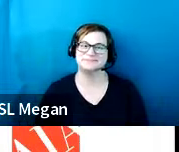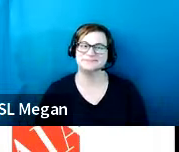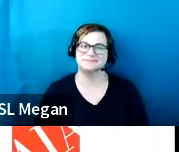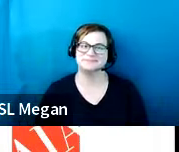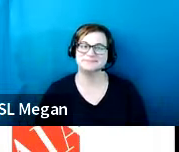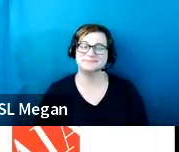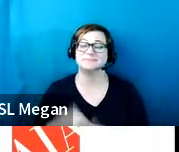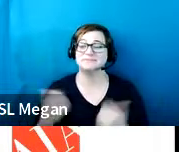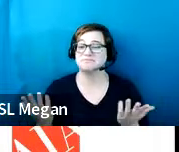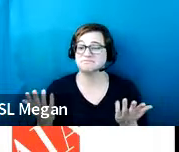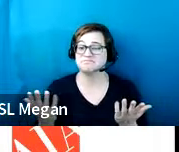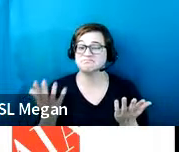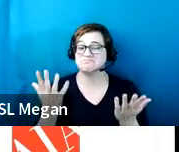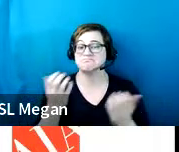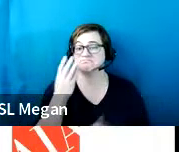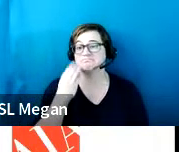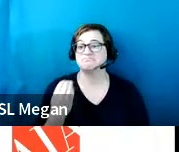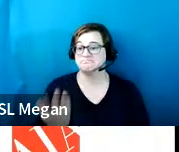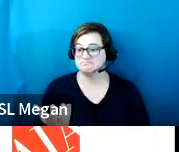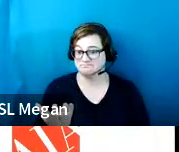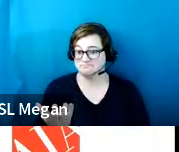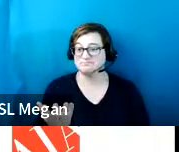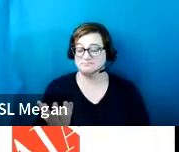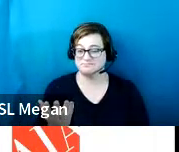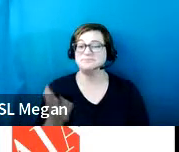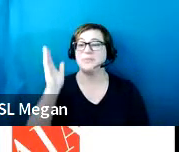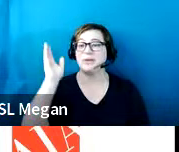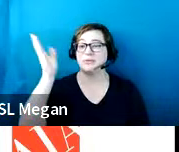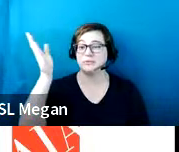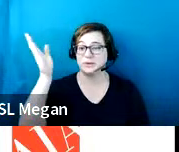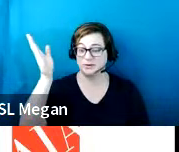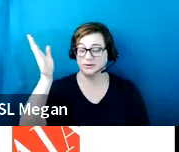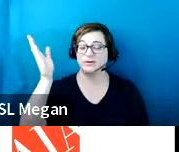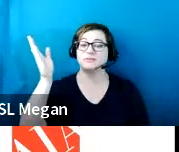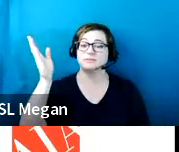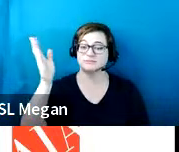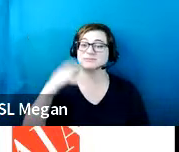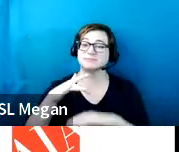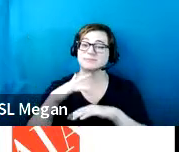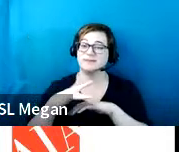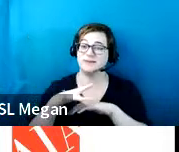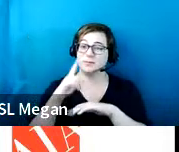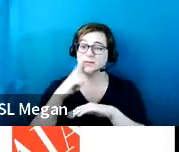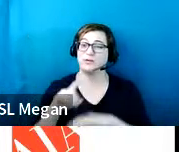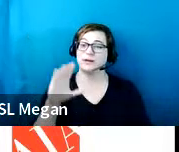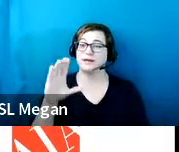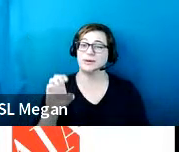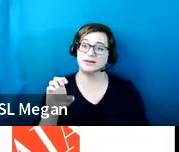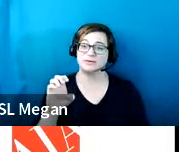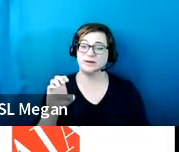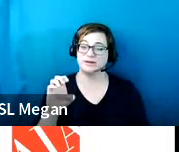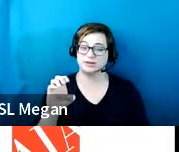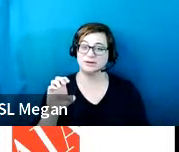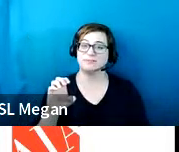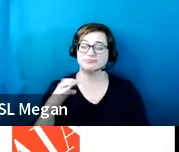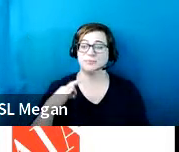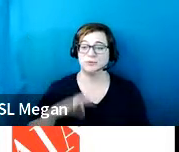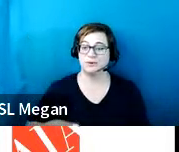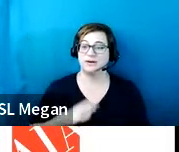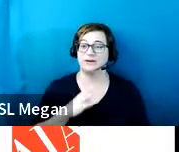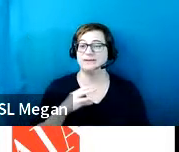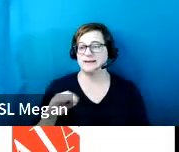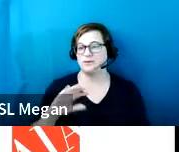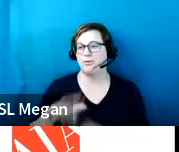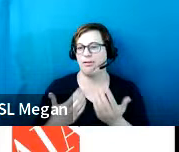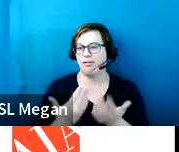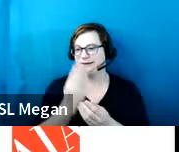I just want to let you know that this webinar was available for continuing education credits and those numbers and